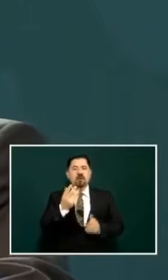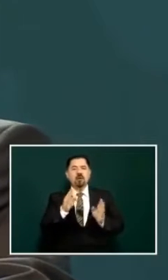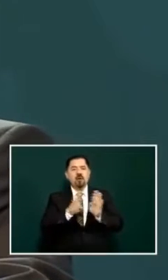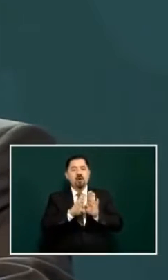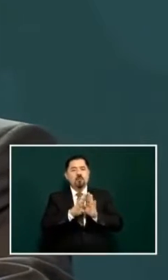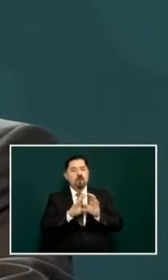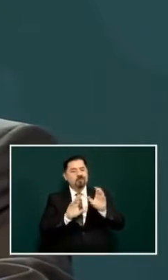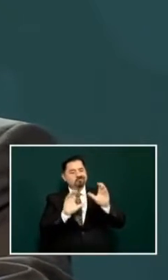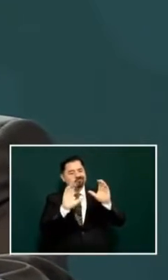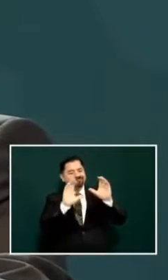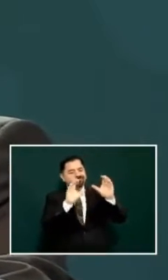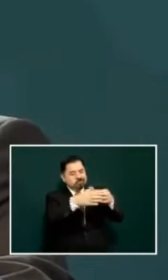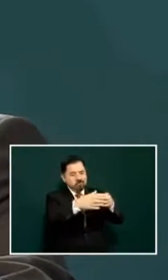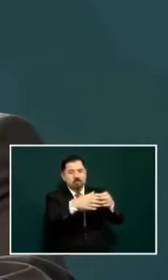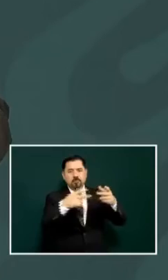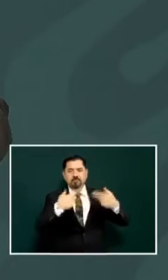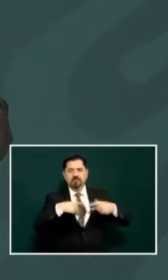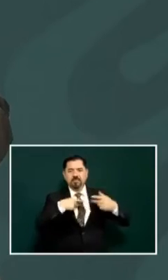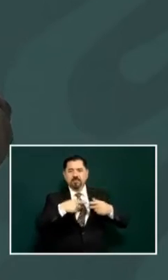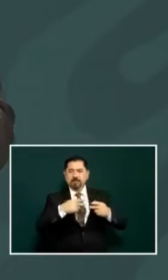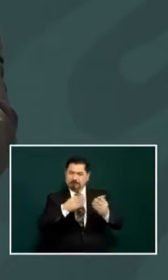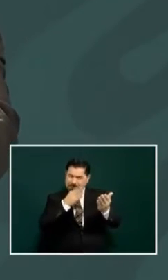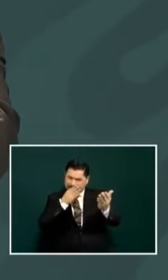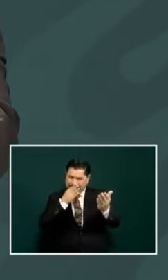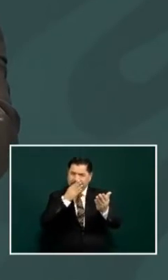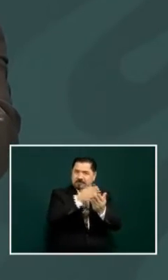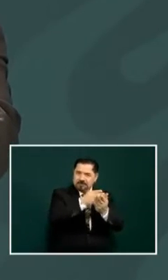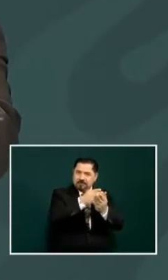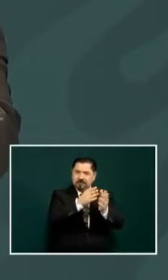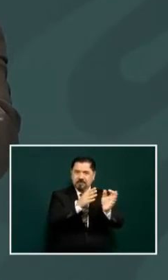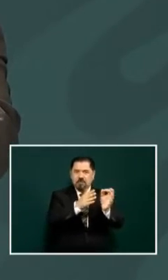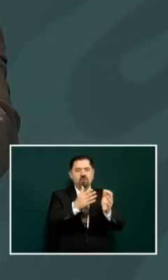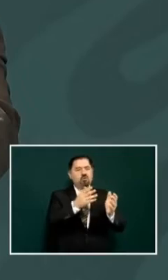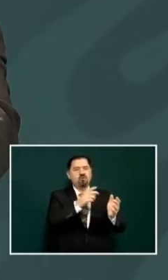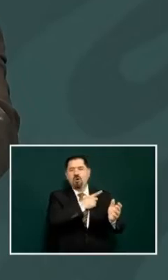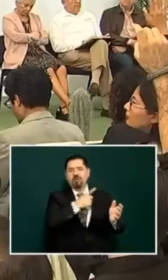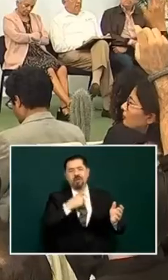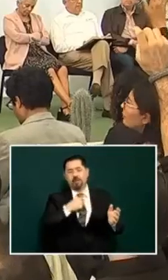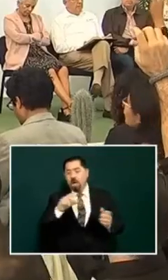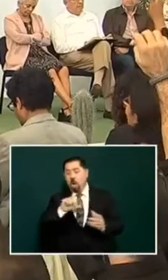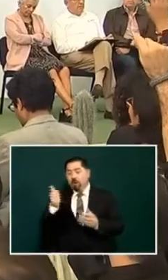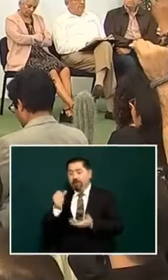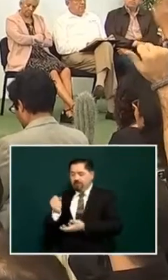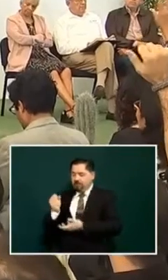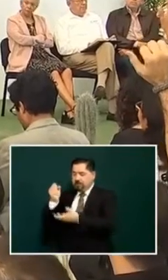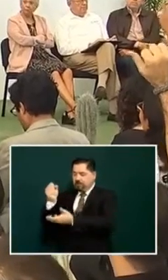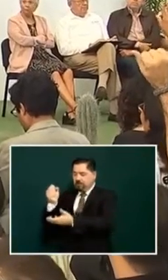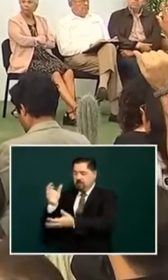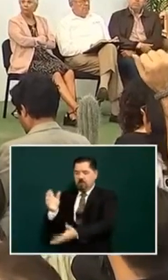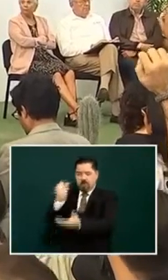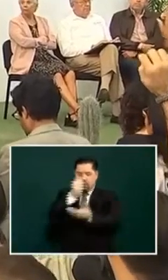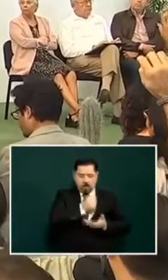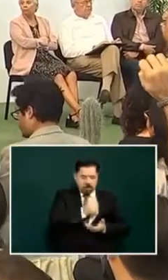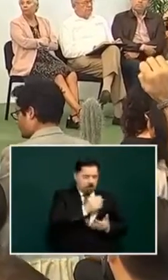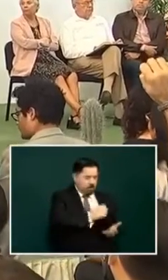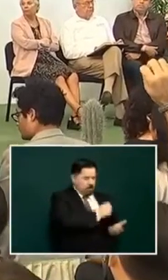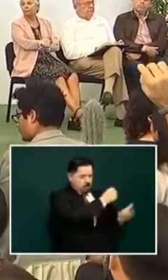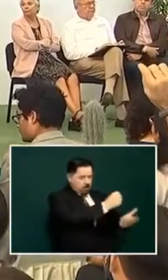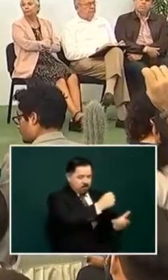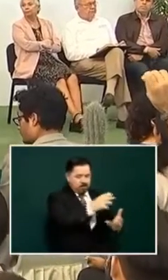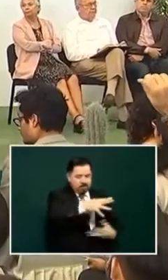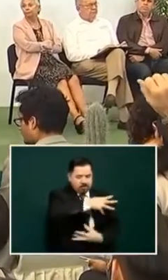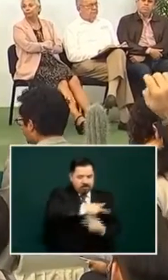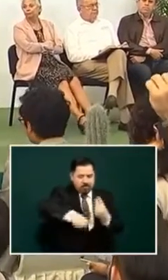directly to the people that there be no intervening in the management of these funds